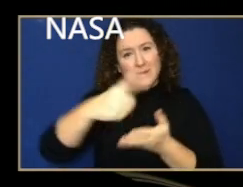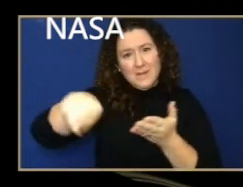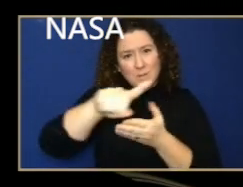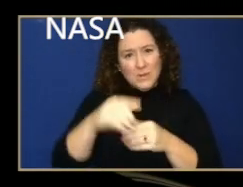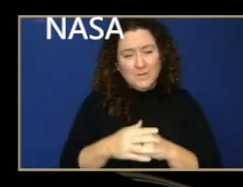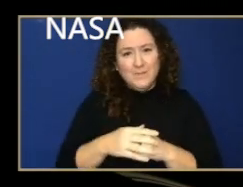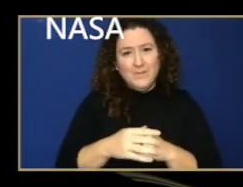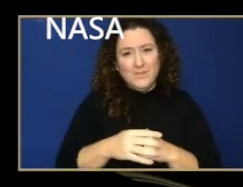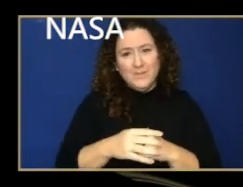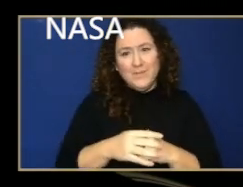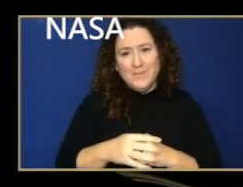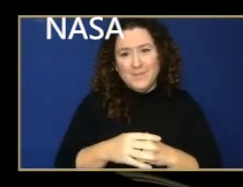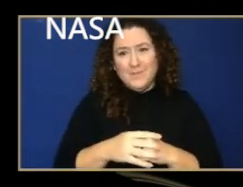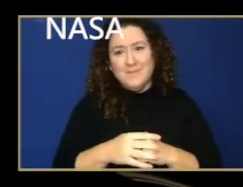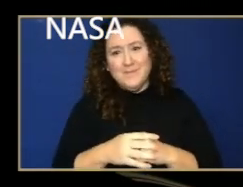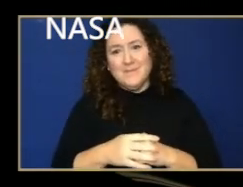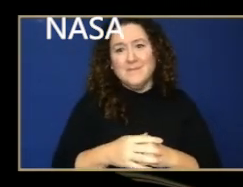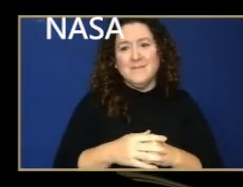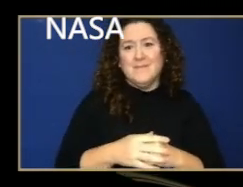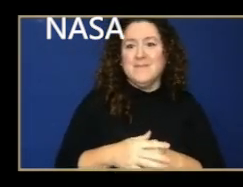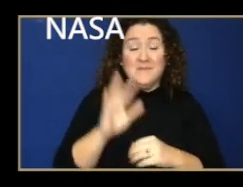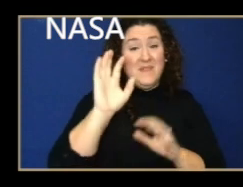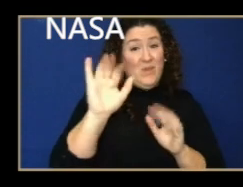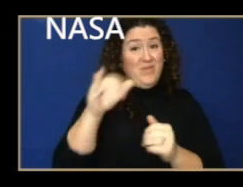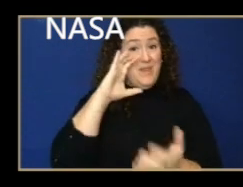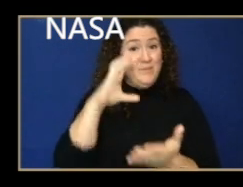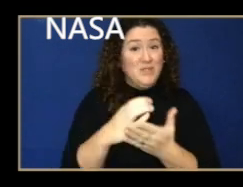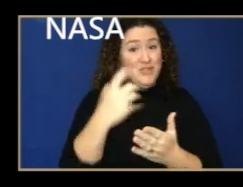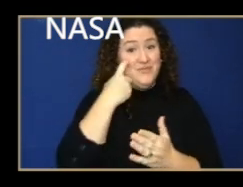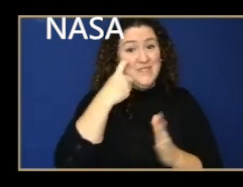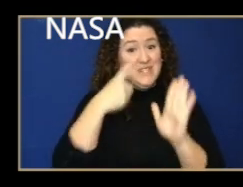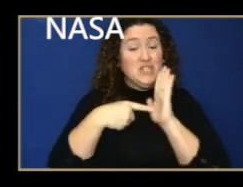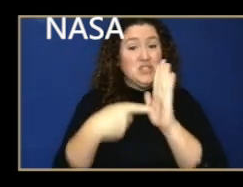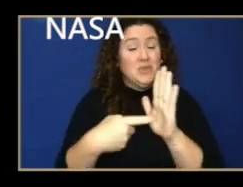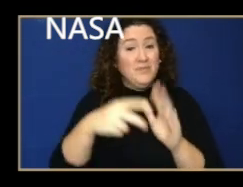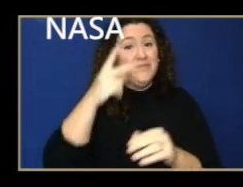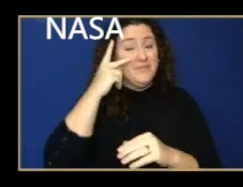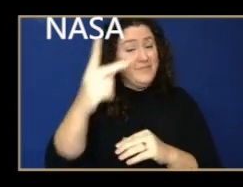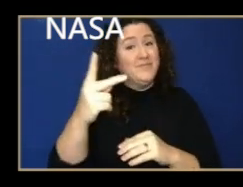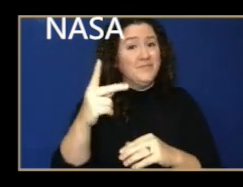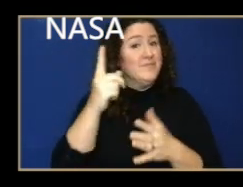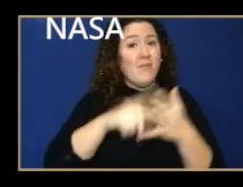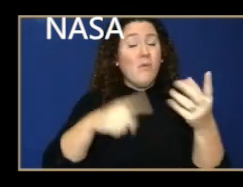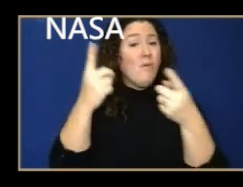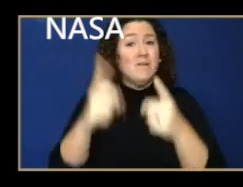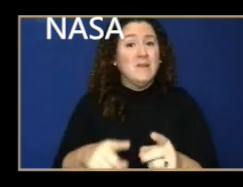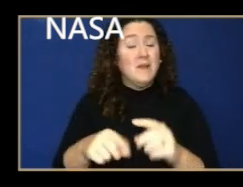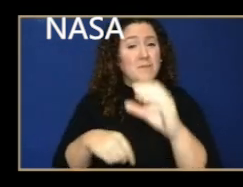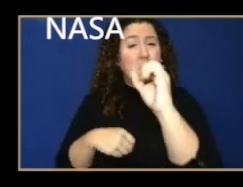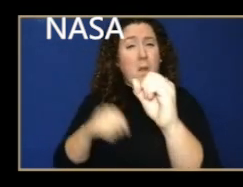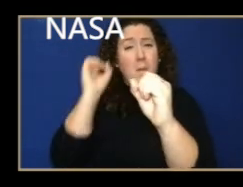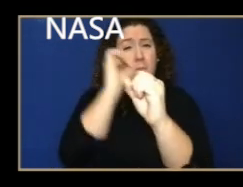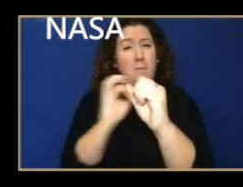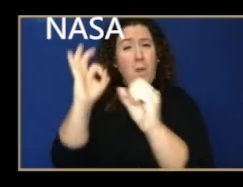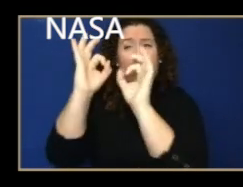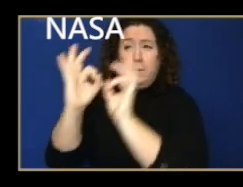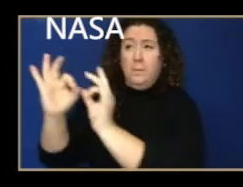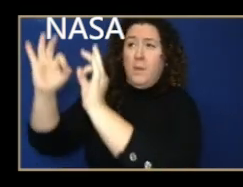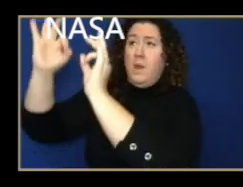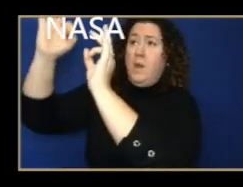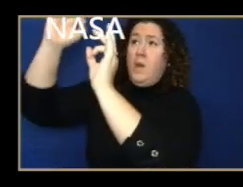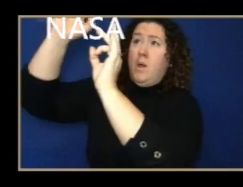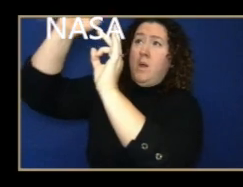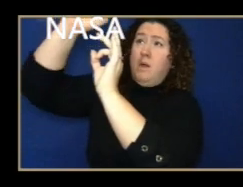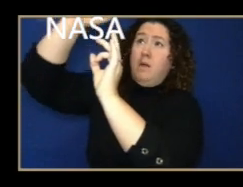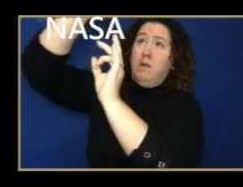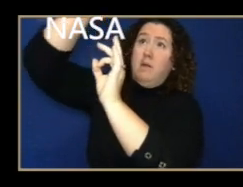Jupiter as it's approaching Saturn. And then from our perspective on Earth, you'll see it lined